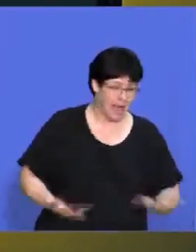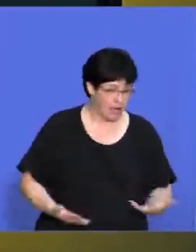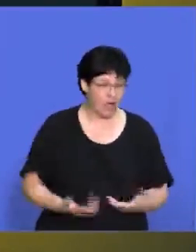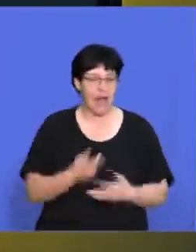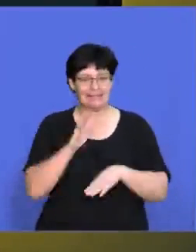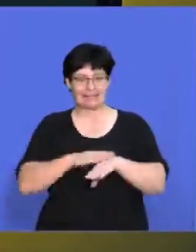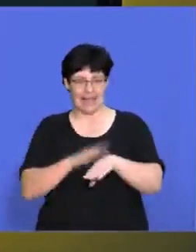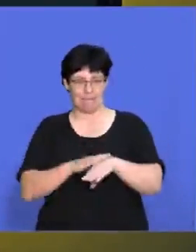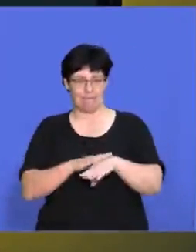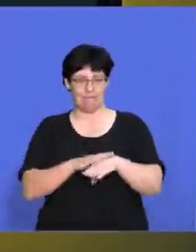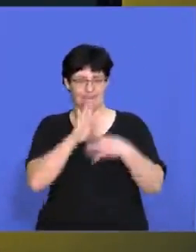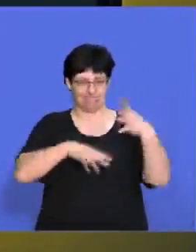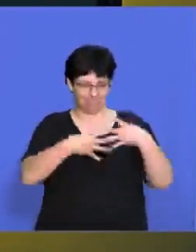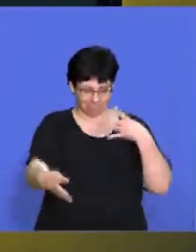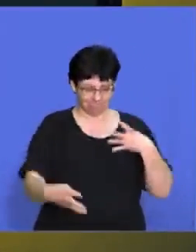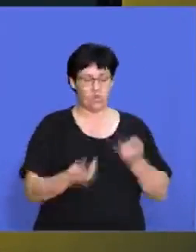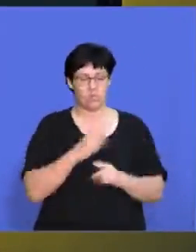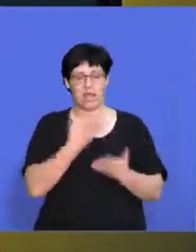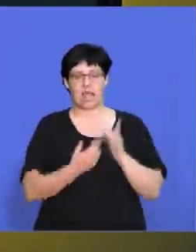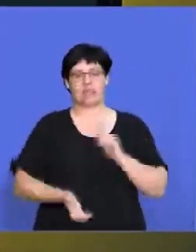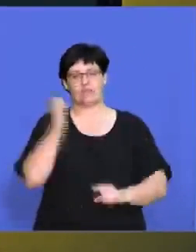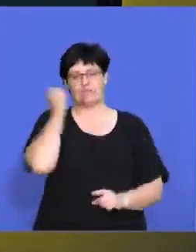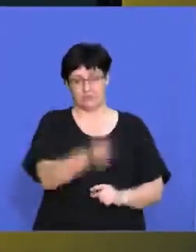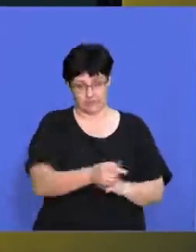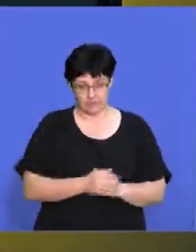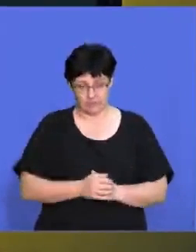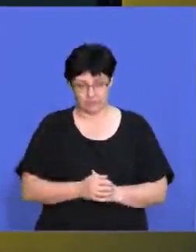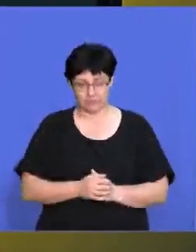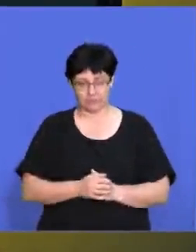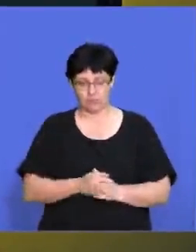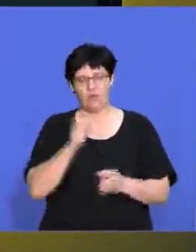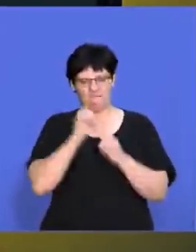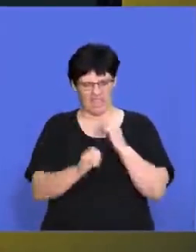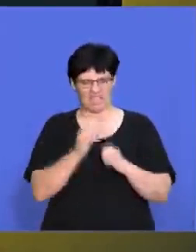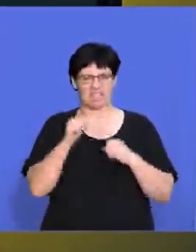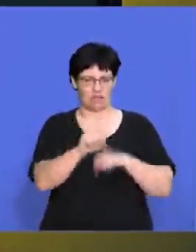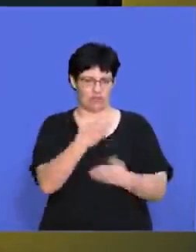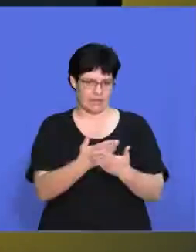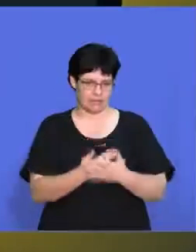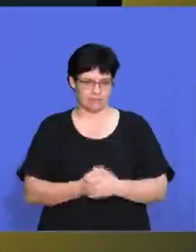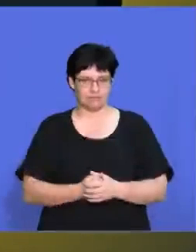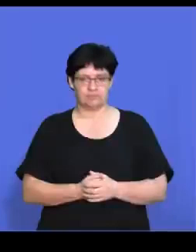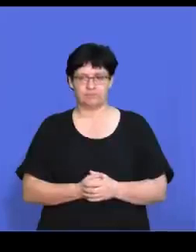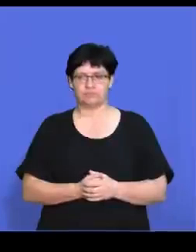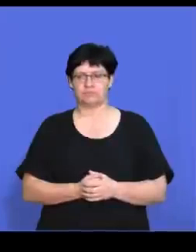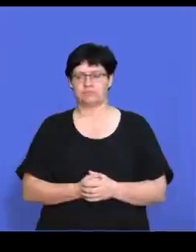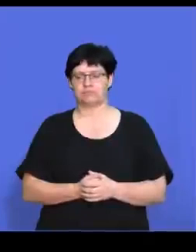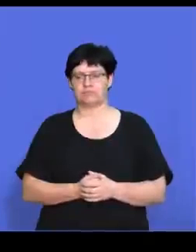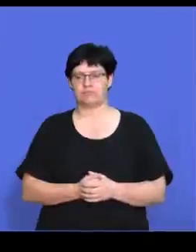have to work? And how much time do we have, in which we can, um, uh, correct our strategy?